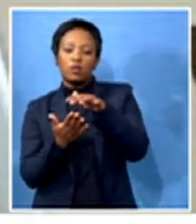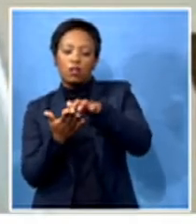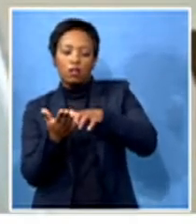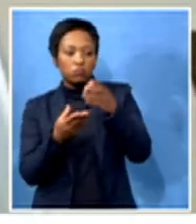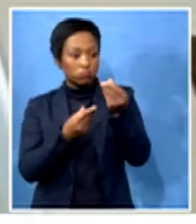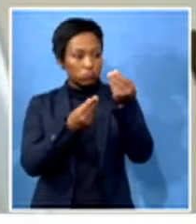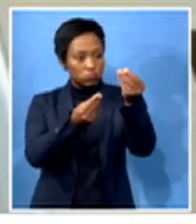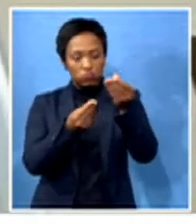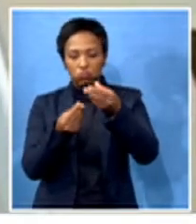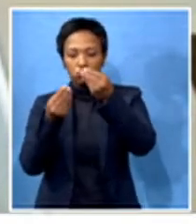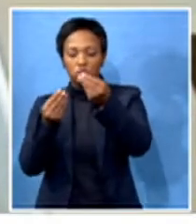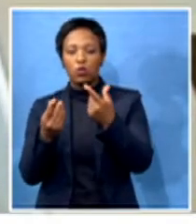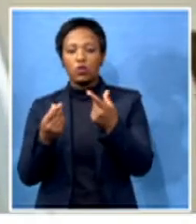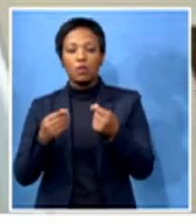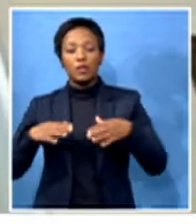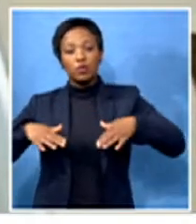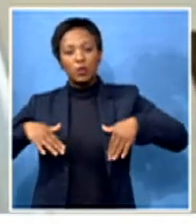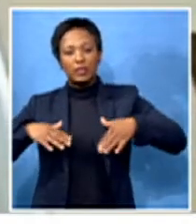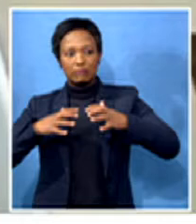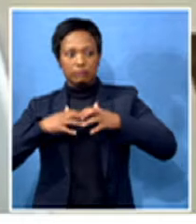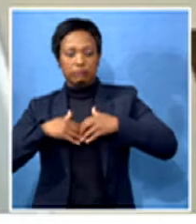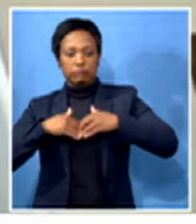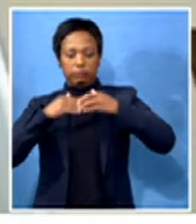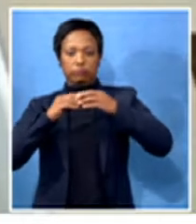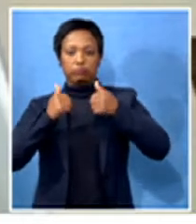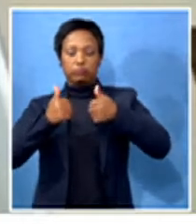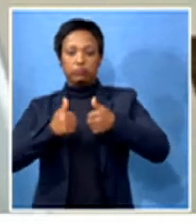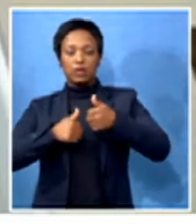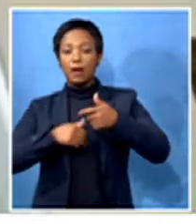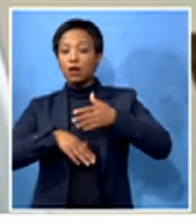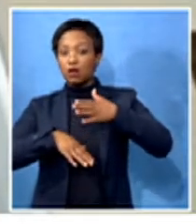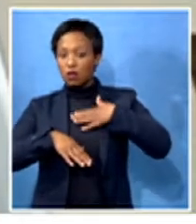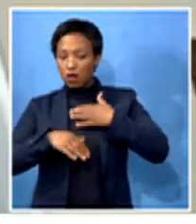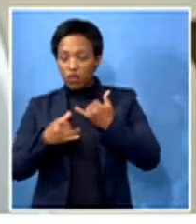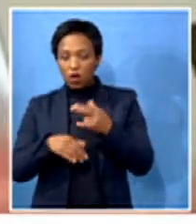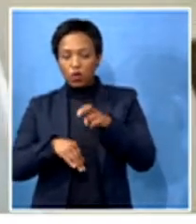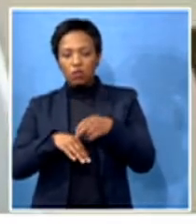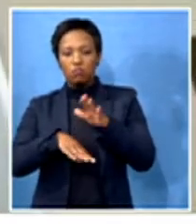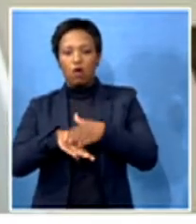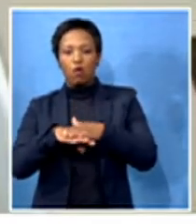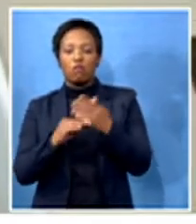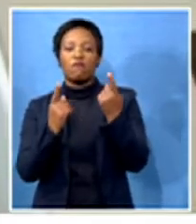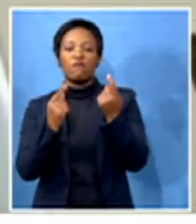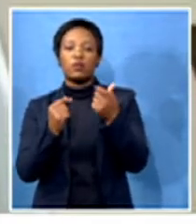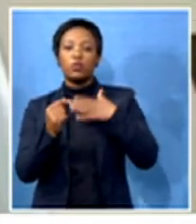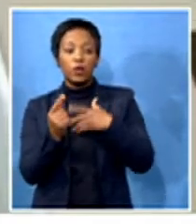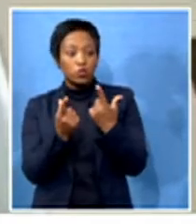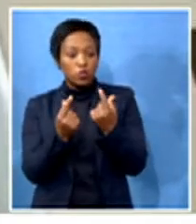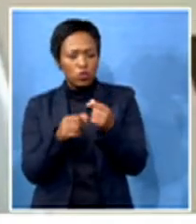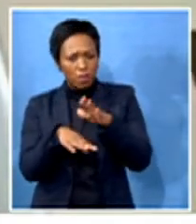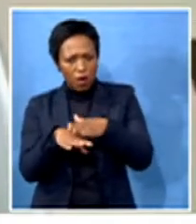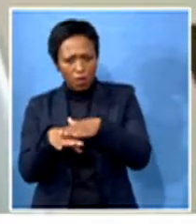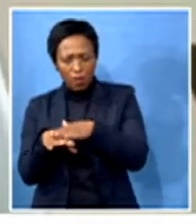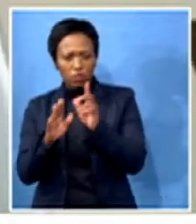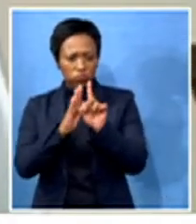gotten any yet. And we are hoping that soon enough, we'll get more funding so that we can do more, reach more places. Because there are